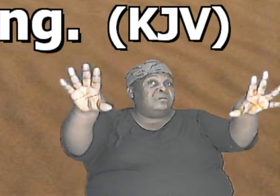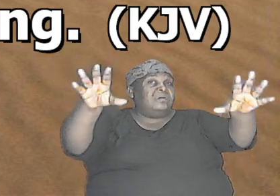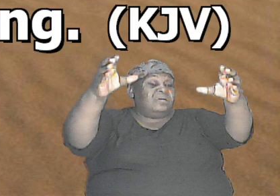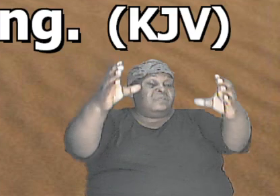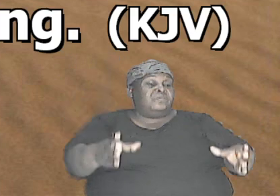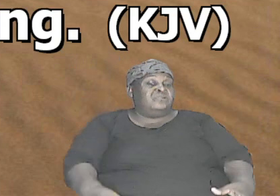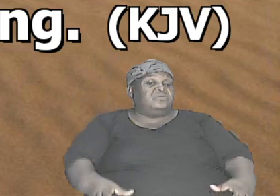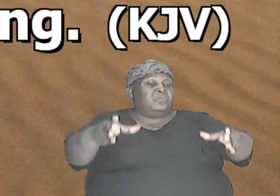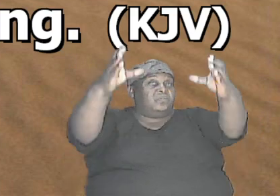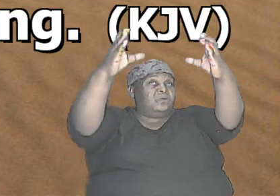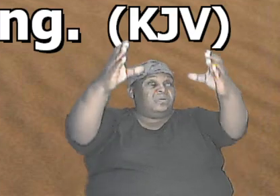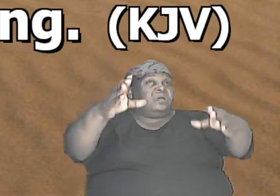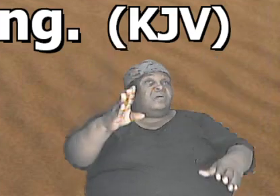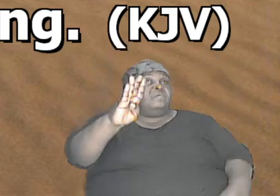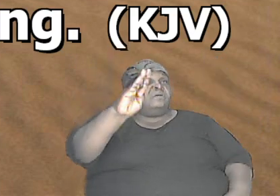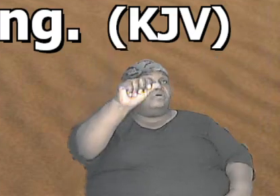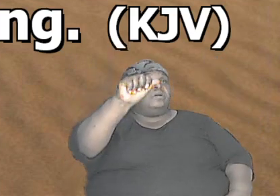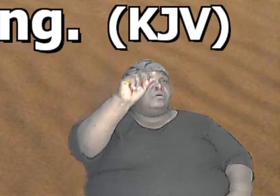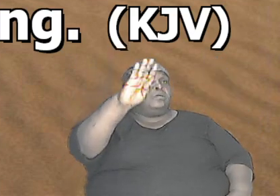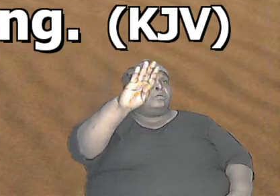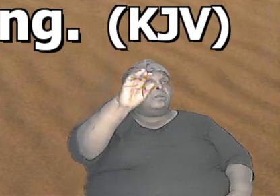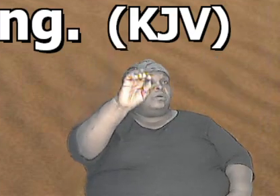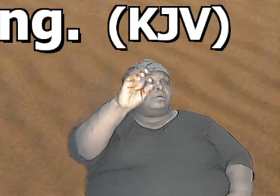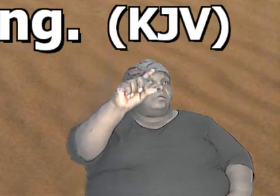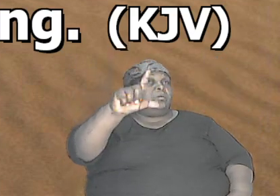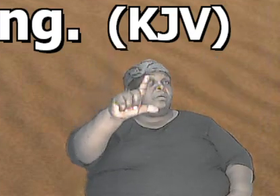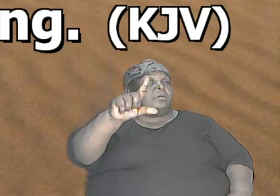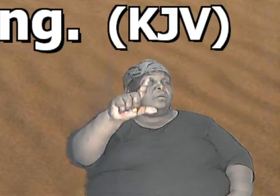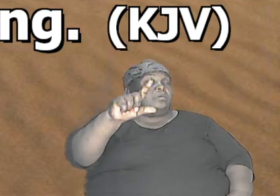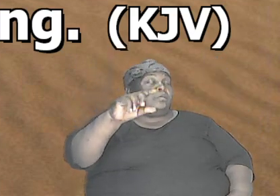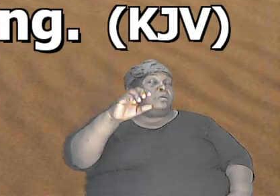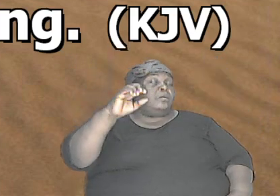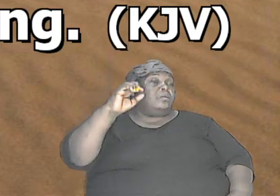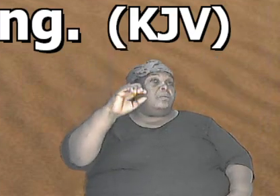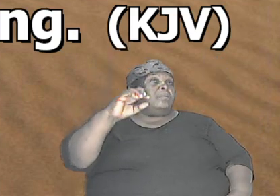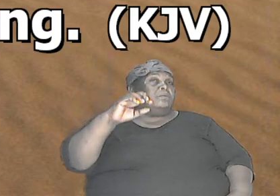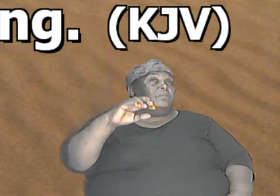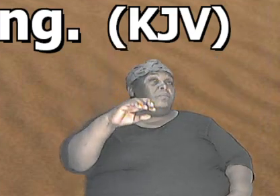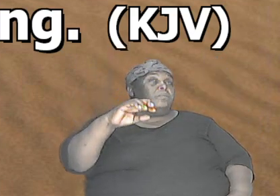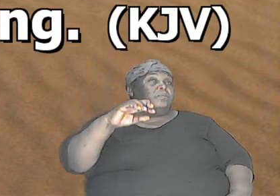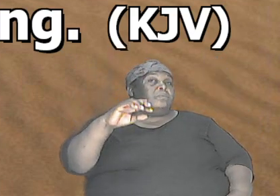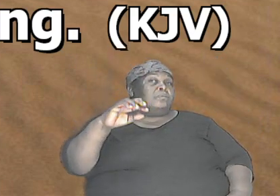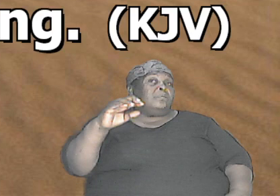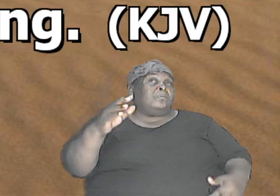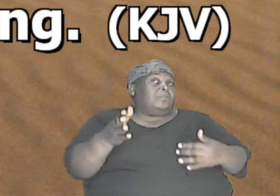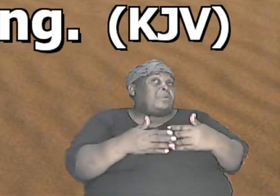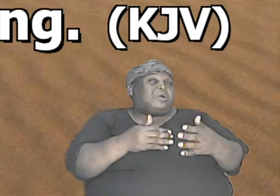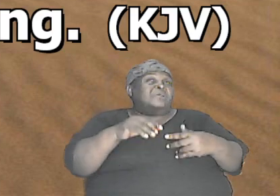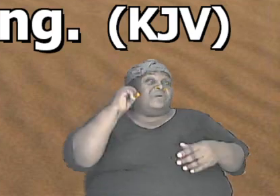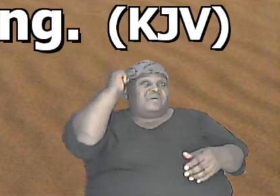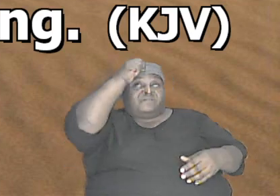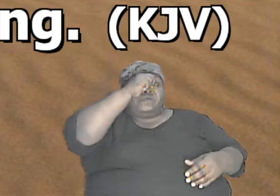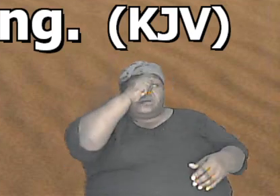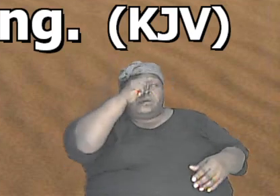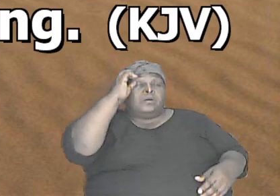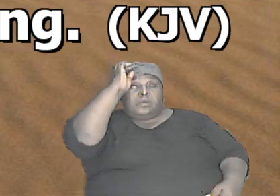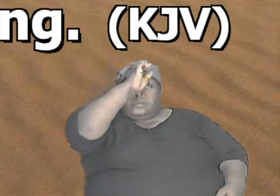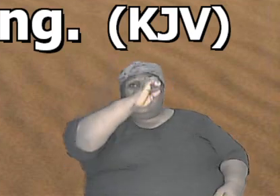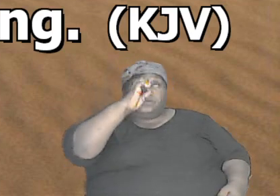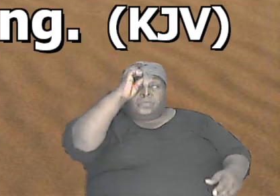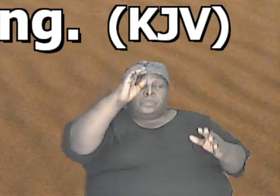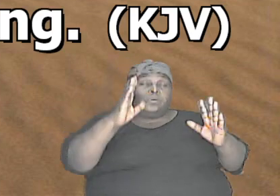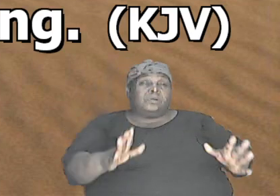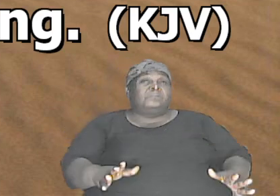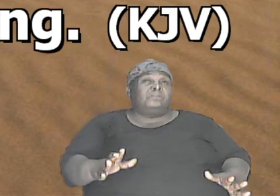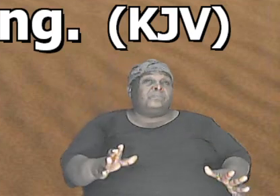whether we are Africans whether we are Europeans for all those who went to Europe whether we are Asians